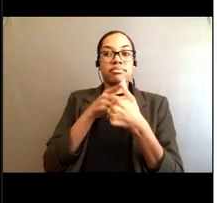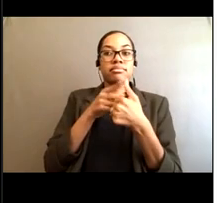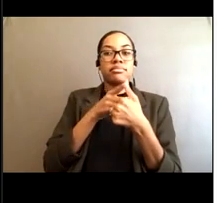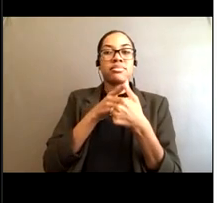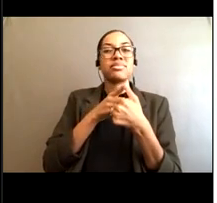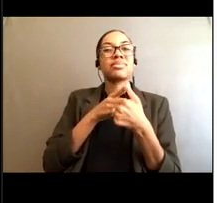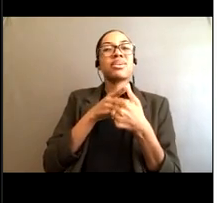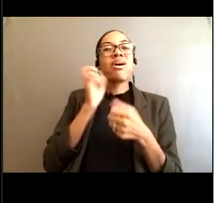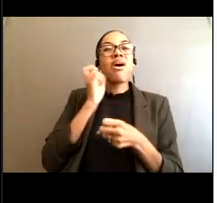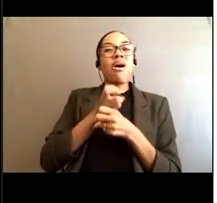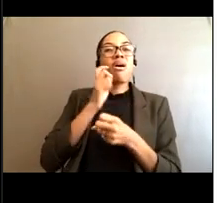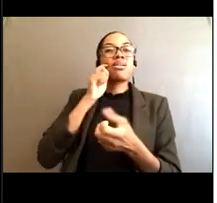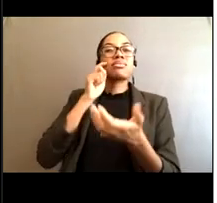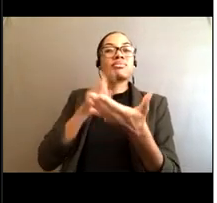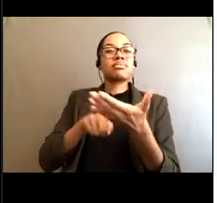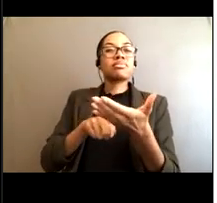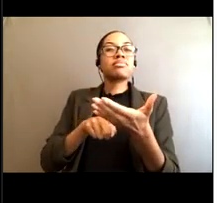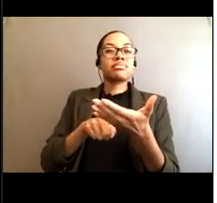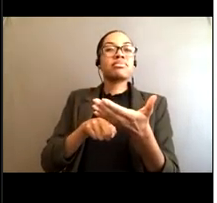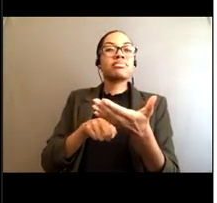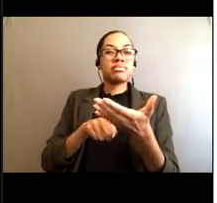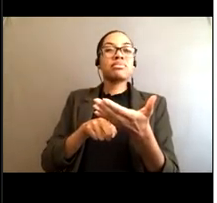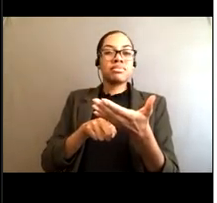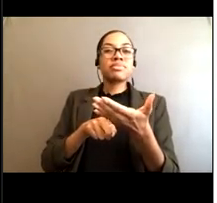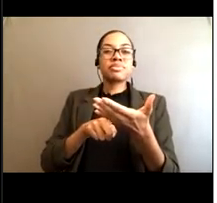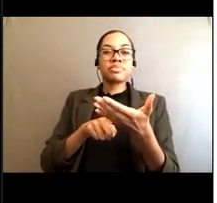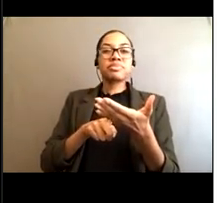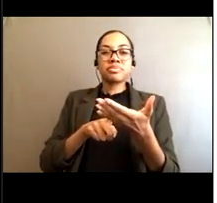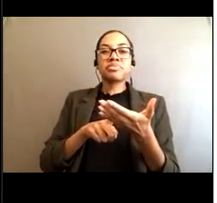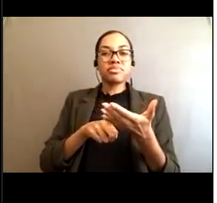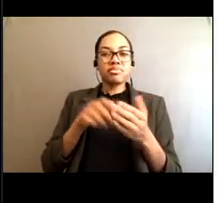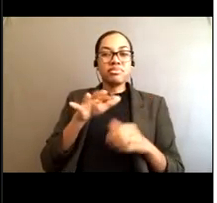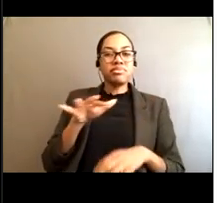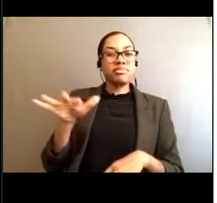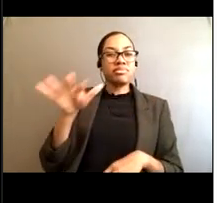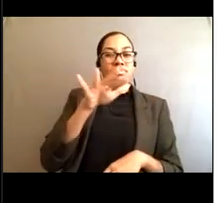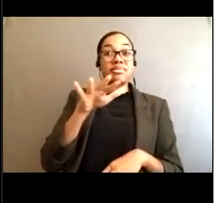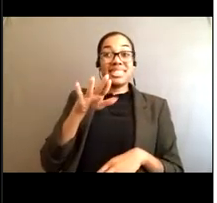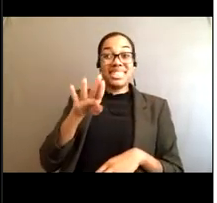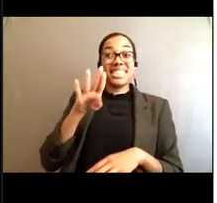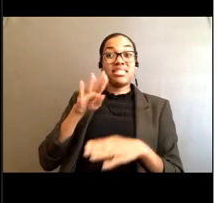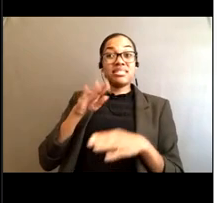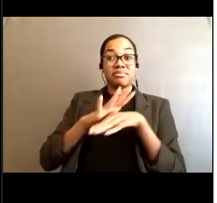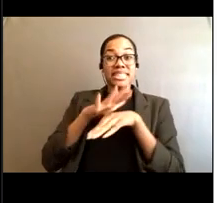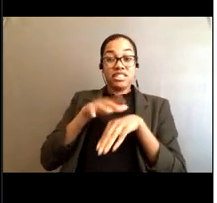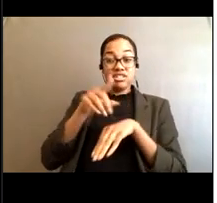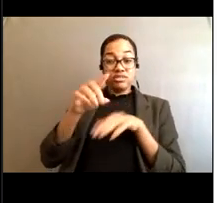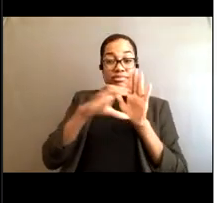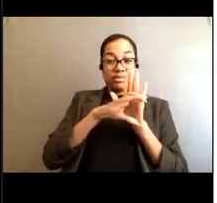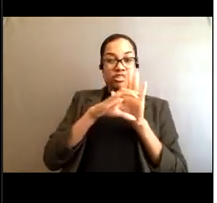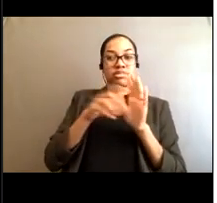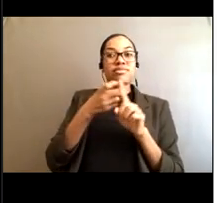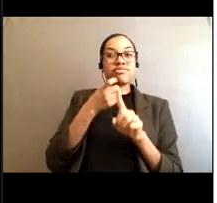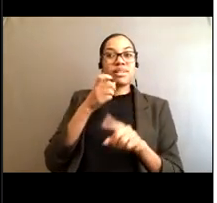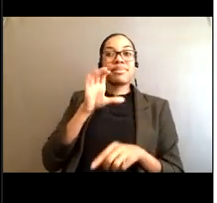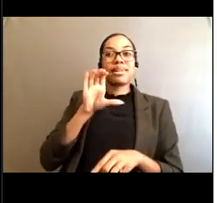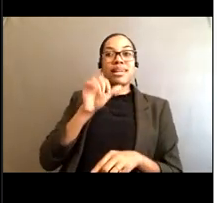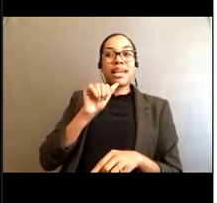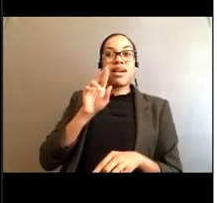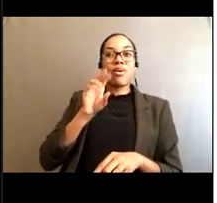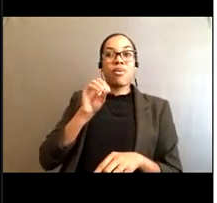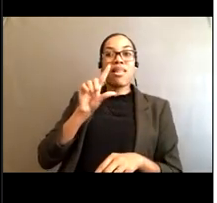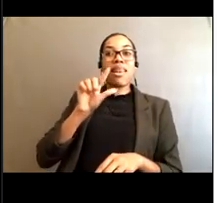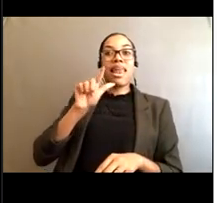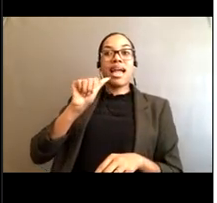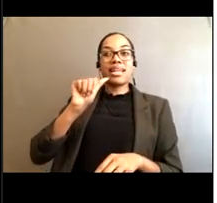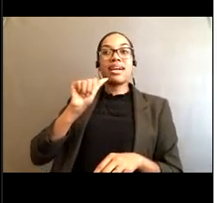Carolina Beach back in 2001 shows a rip current, but it's really not that obvious in appearance. And I know